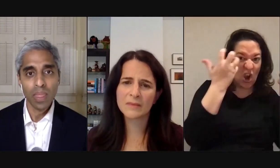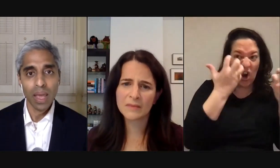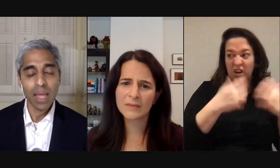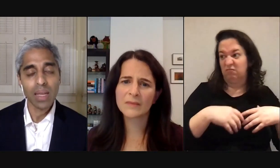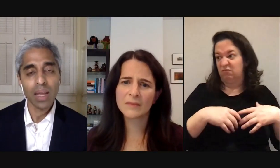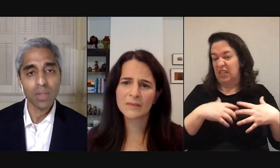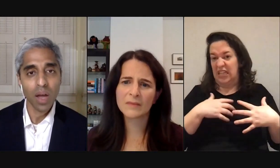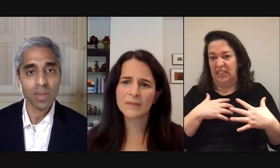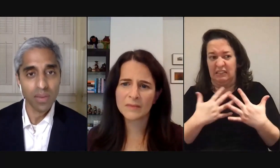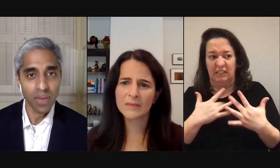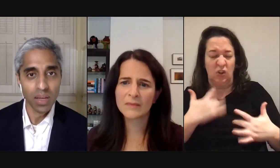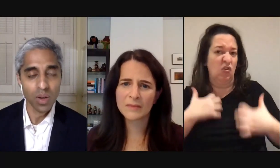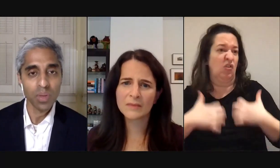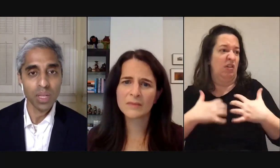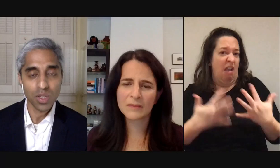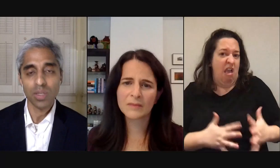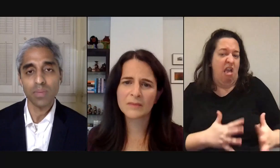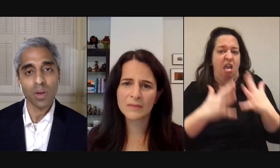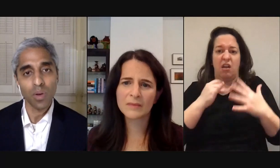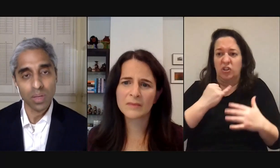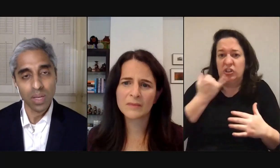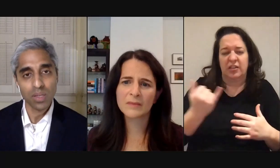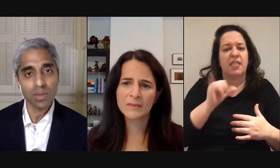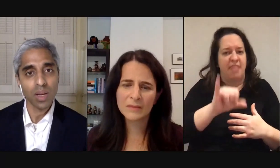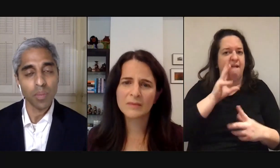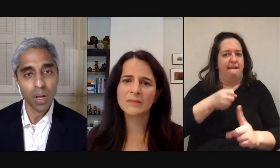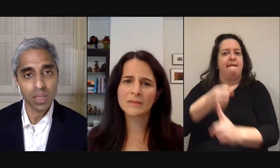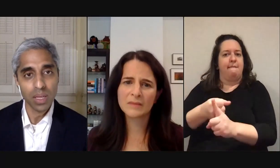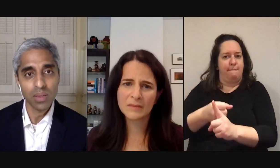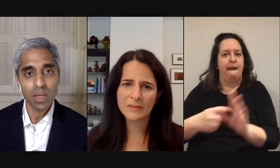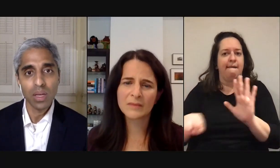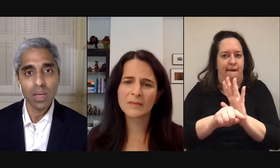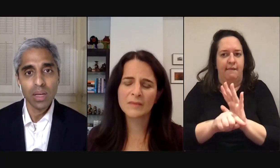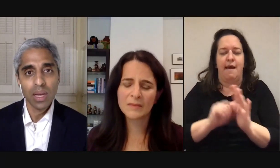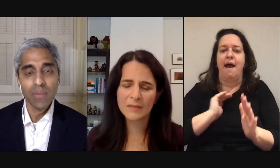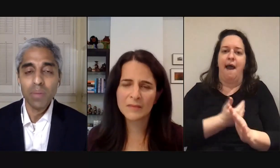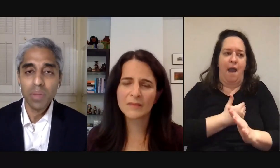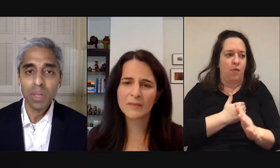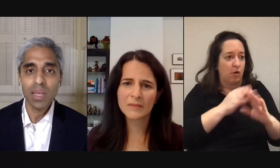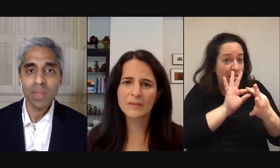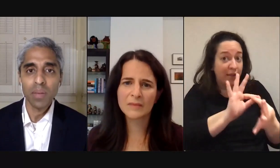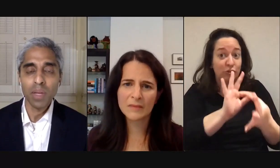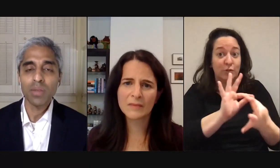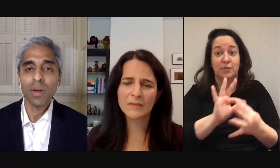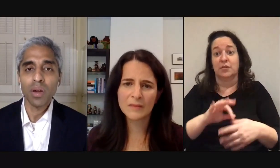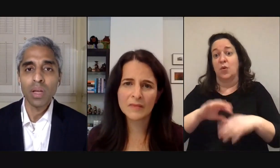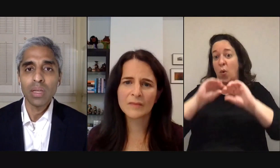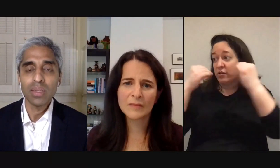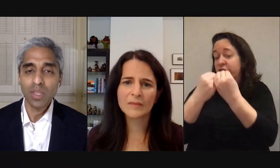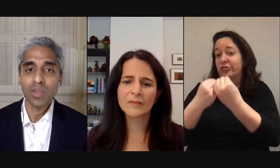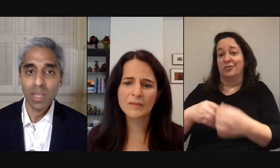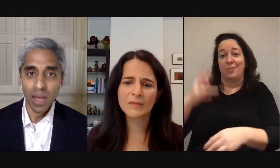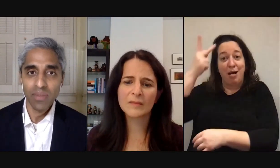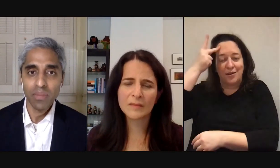and that can have a toxic effect on our relationships on our organizations and in our politics and i've come to believe that much of our